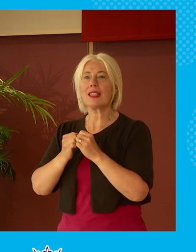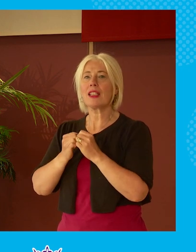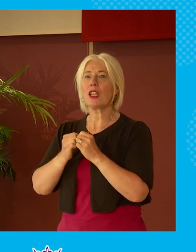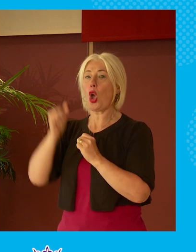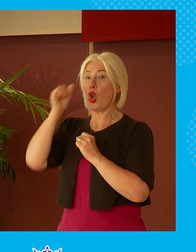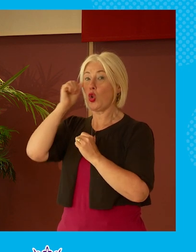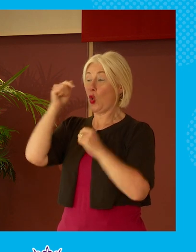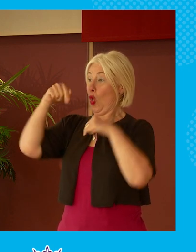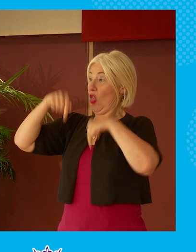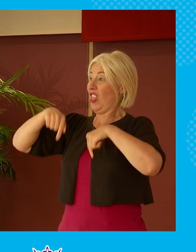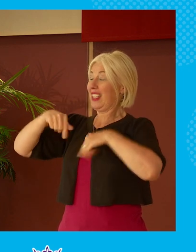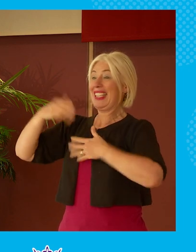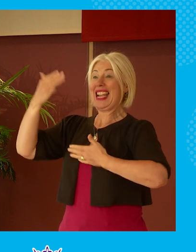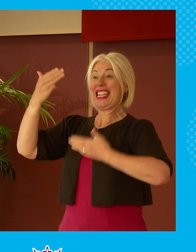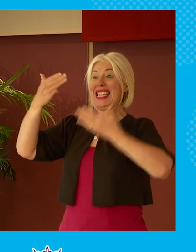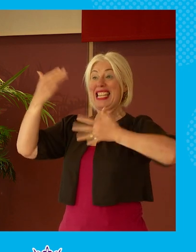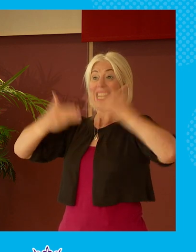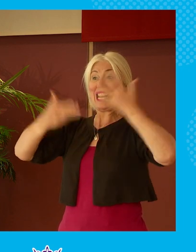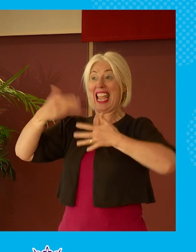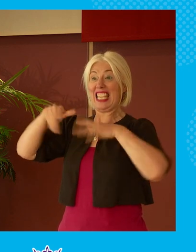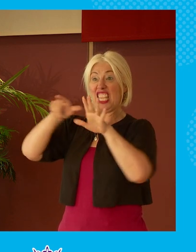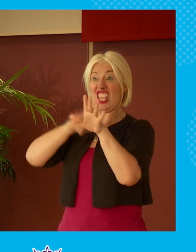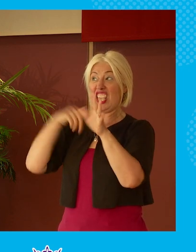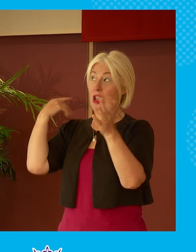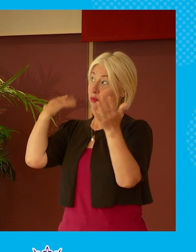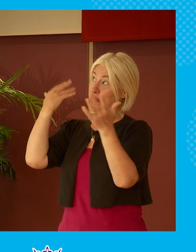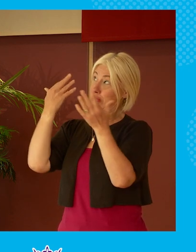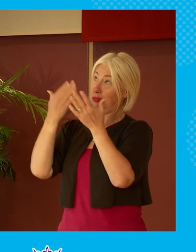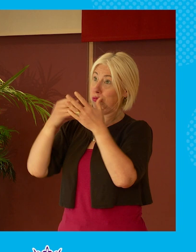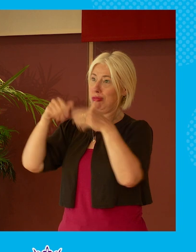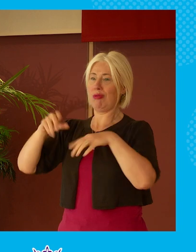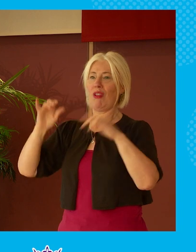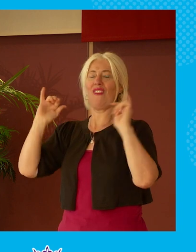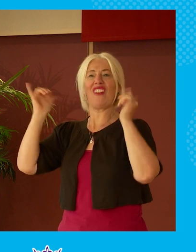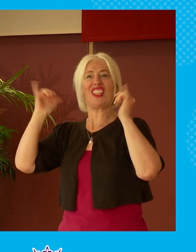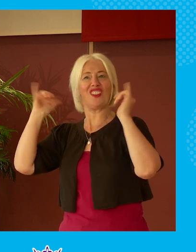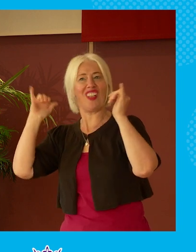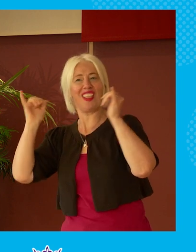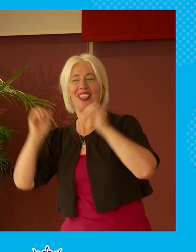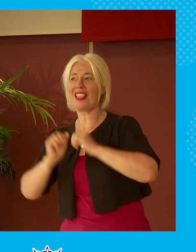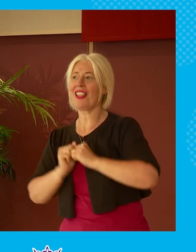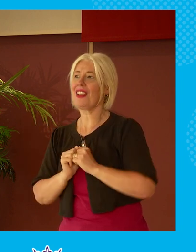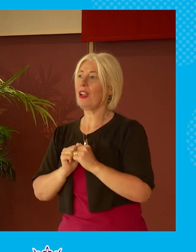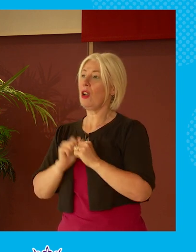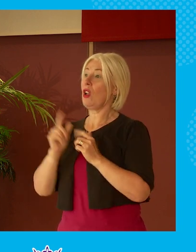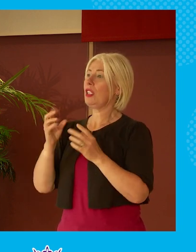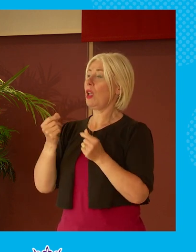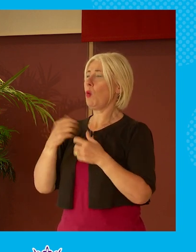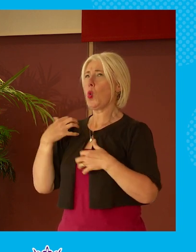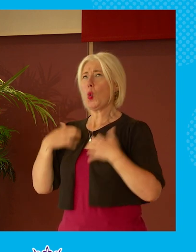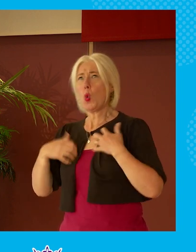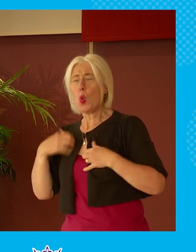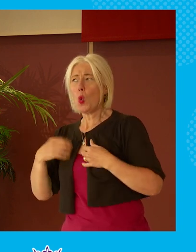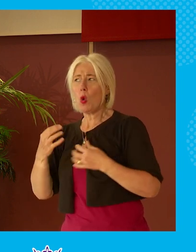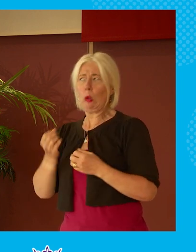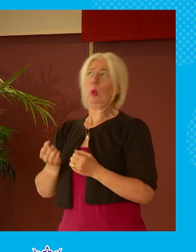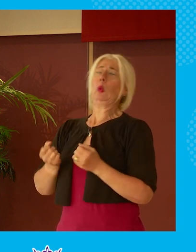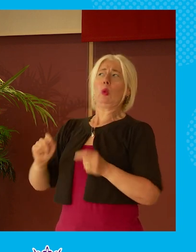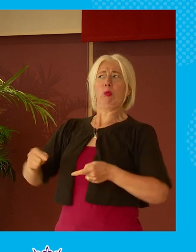we're celebrating our 19th year of the festival, providing provocative, inspiring